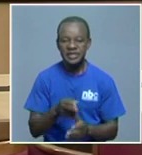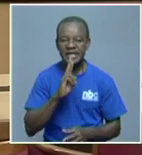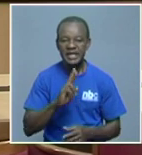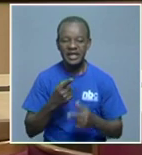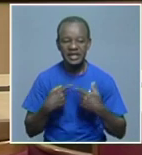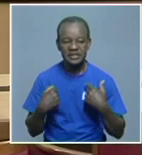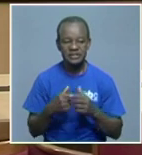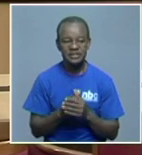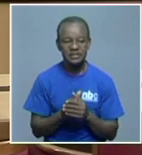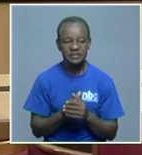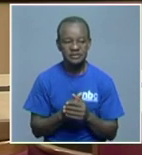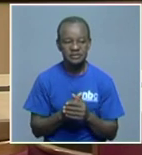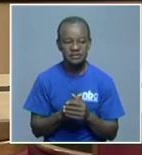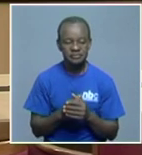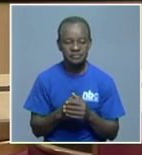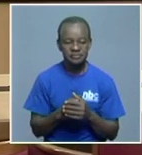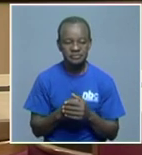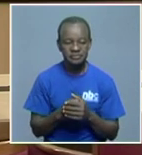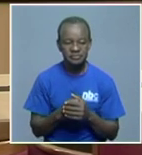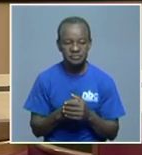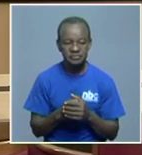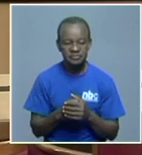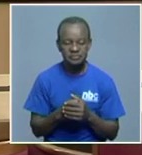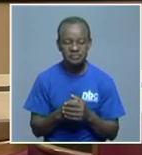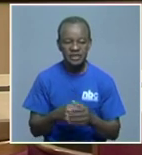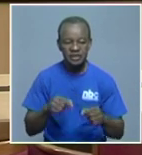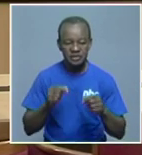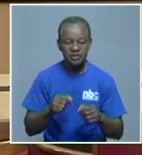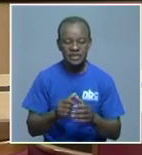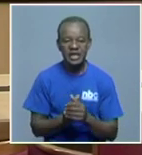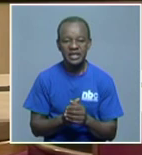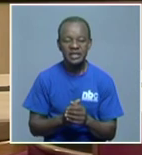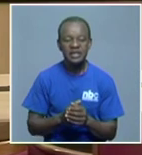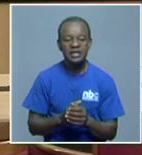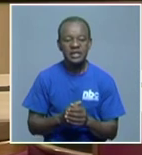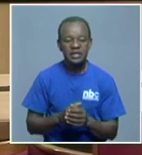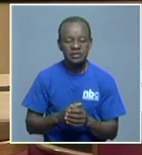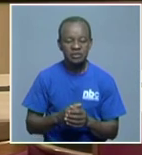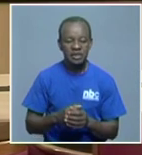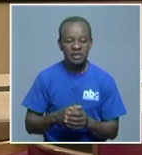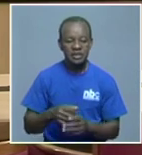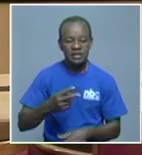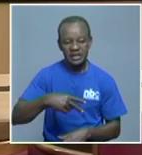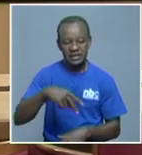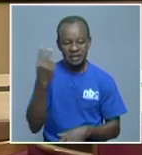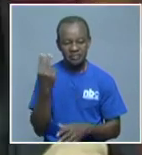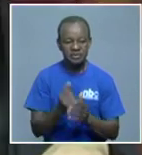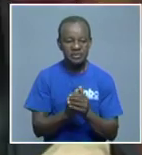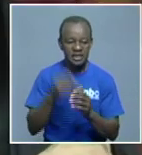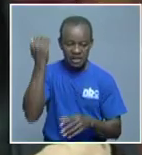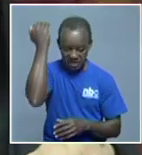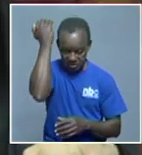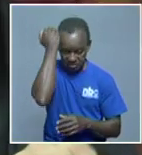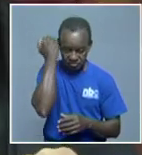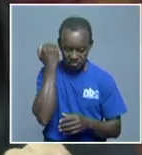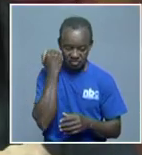What we have seen is the deputy prosecutor general, that is Edi Marondote, there on